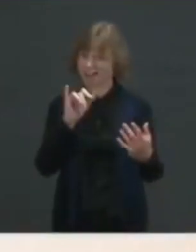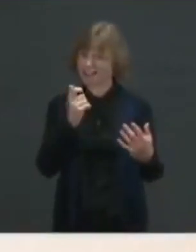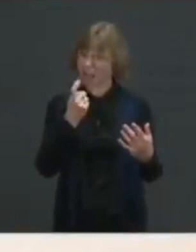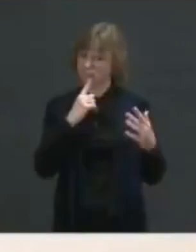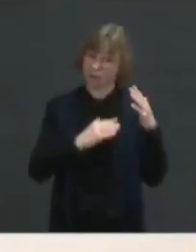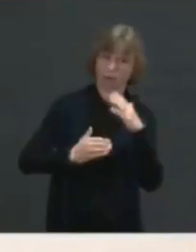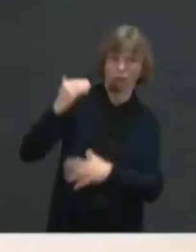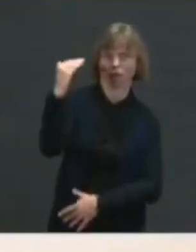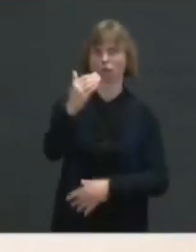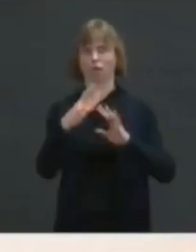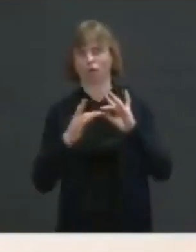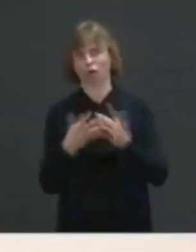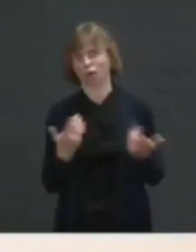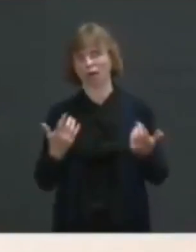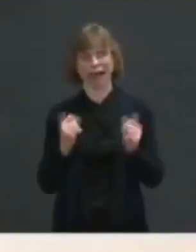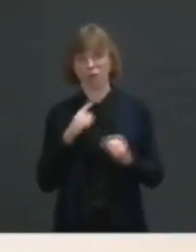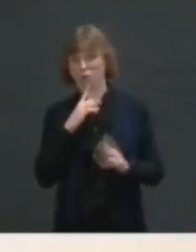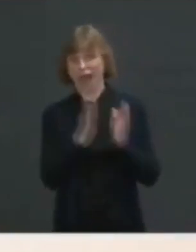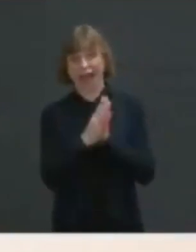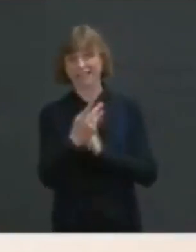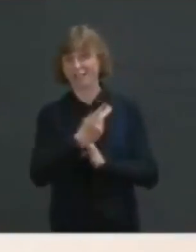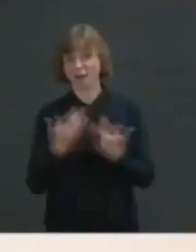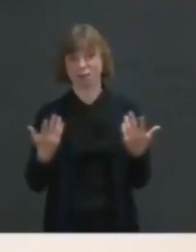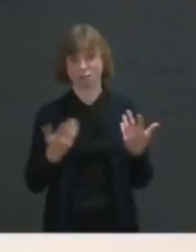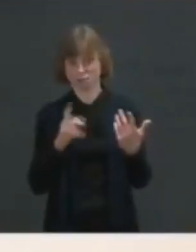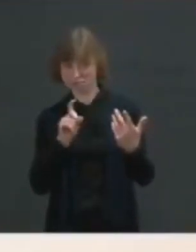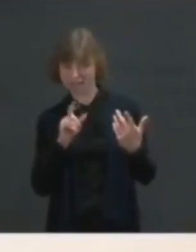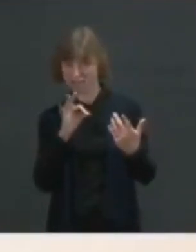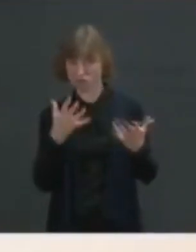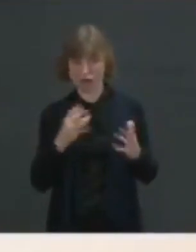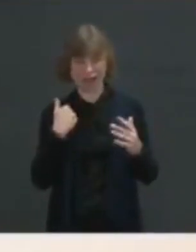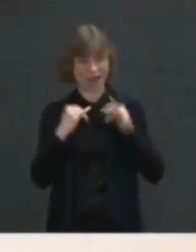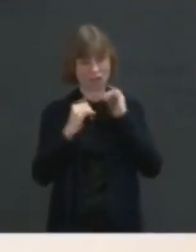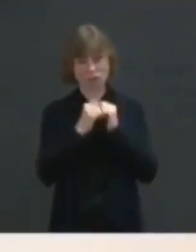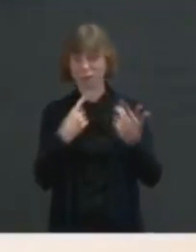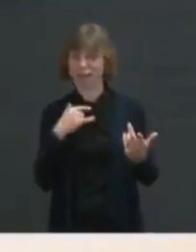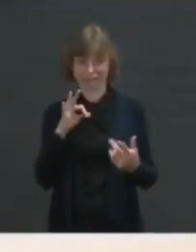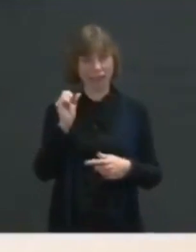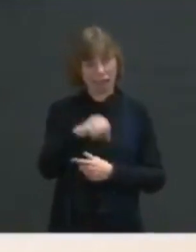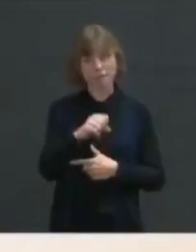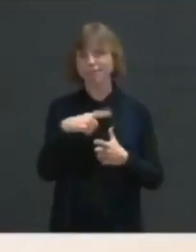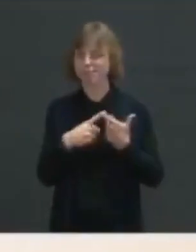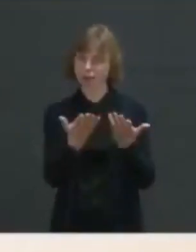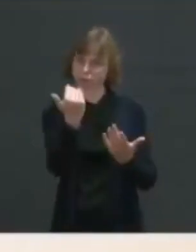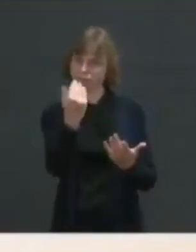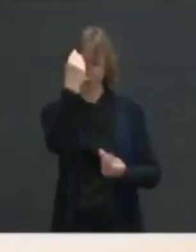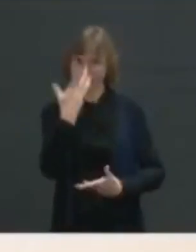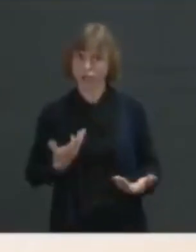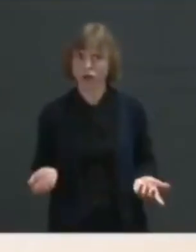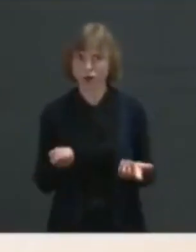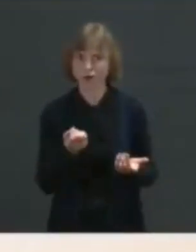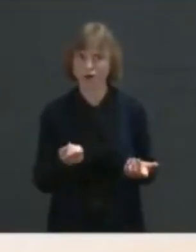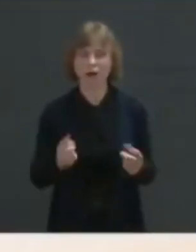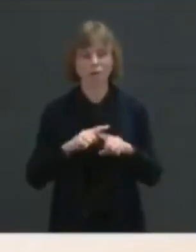suggest that anyone, and you should ask them, unless you've had interviews with them, then please speak up and convey that to us. But they both have